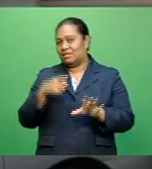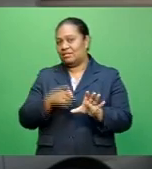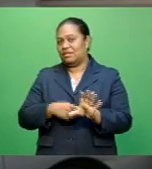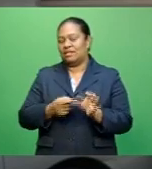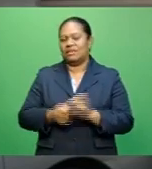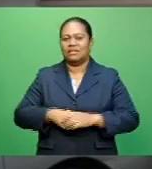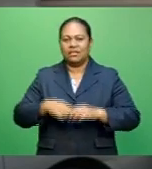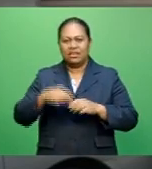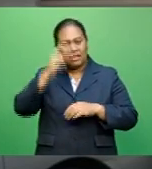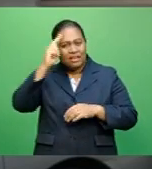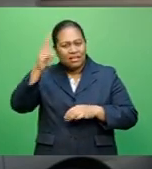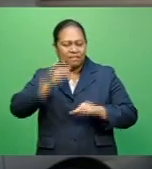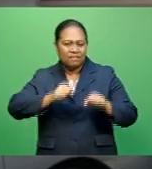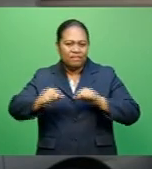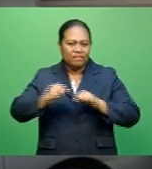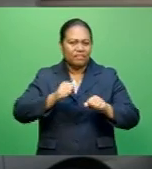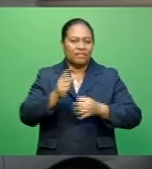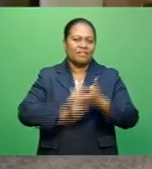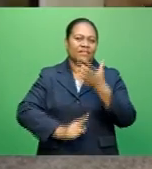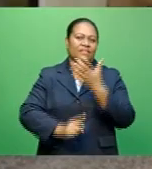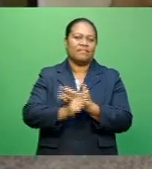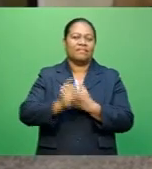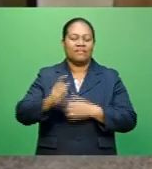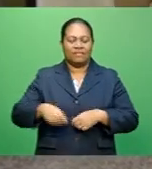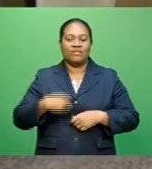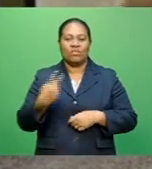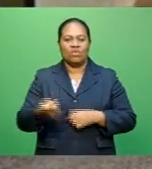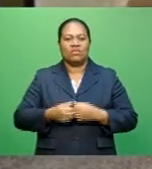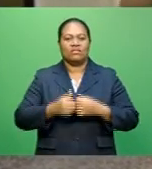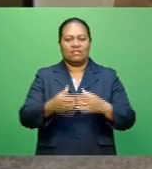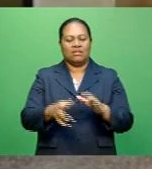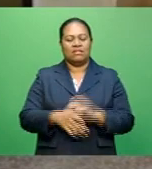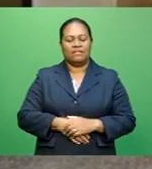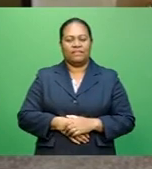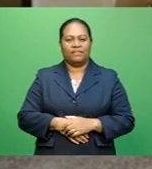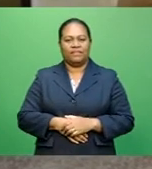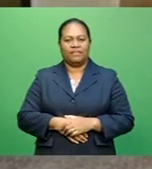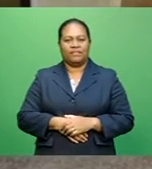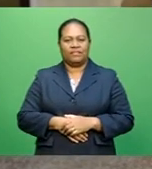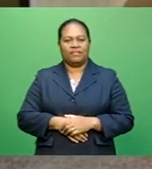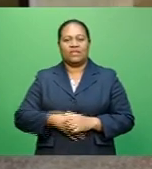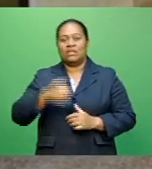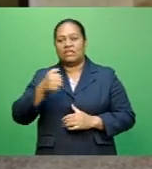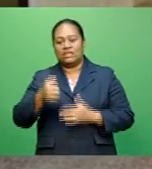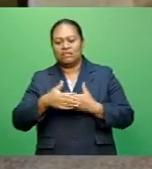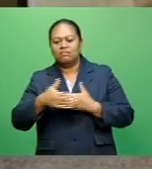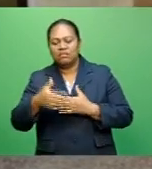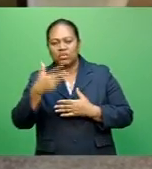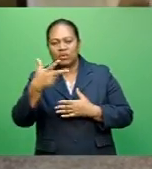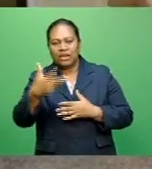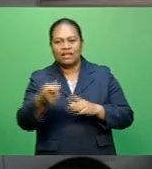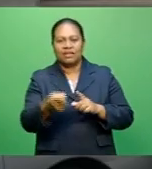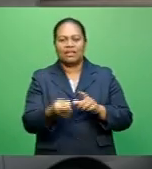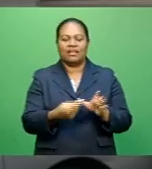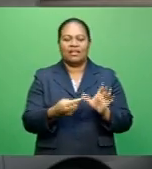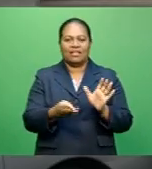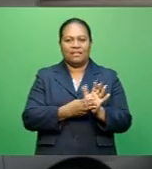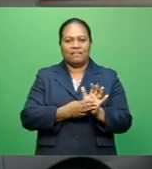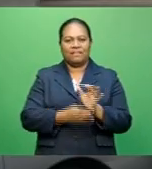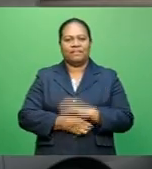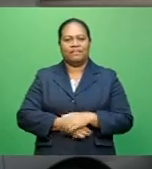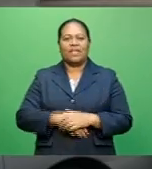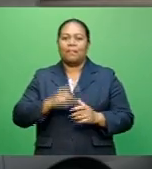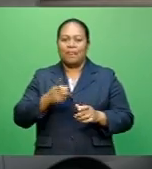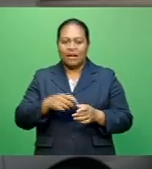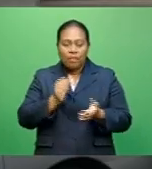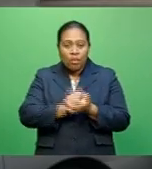Boxing Championship will begin here tomorrow with the weigh-in from 6 to 8 a.m., while the program proper